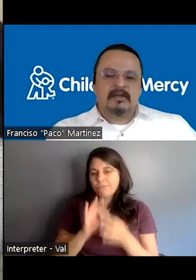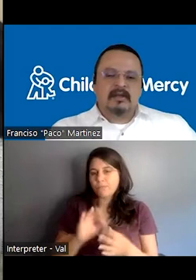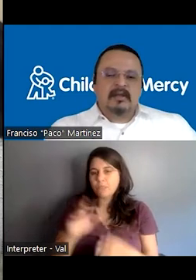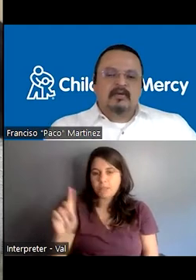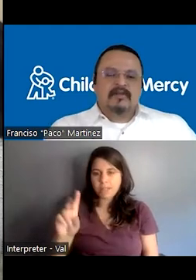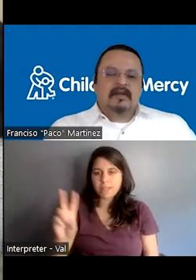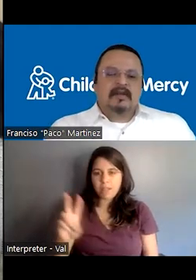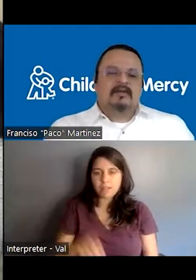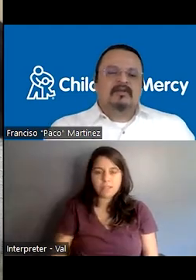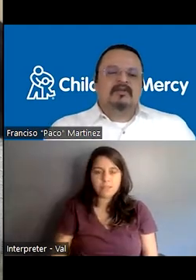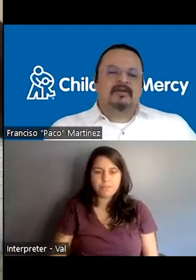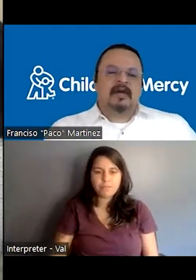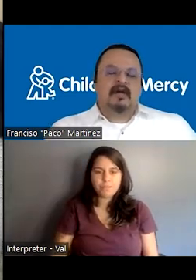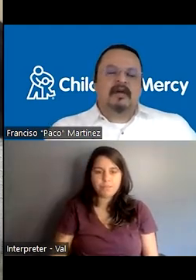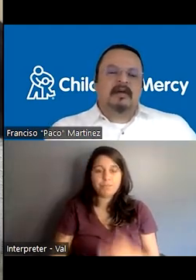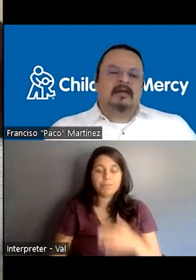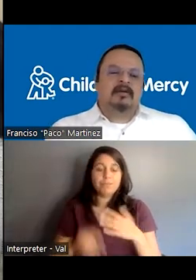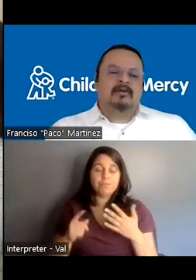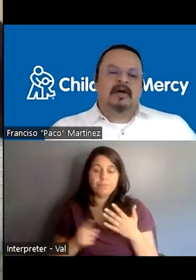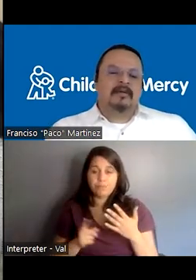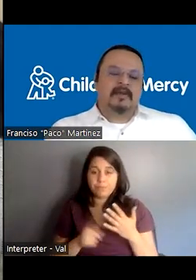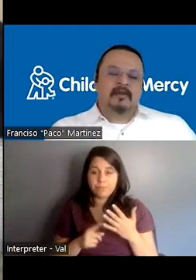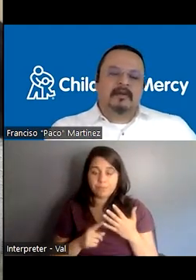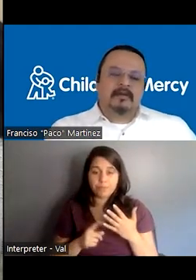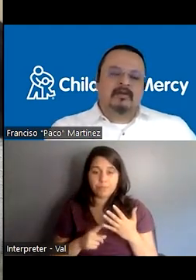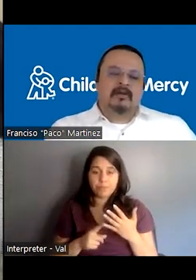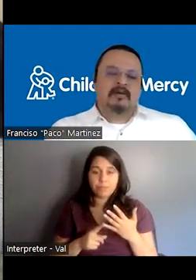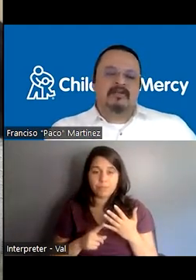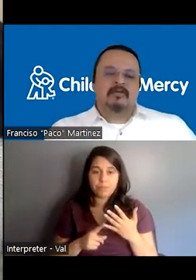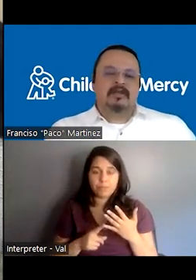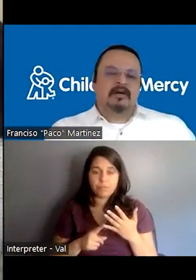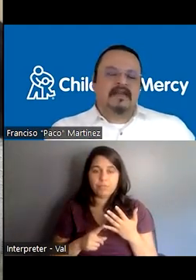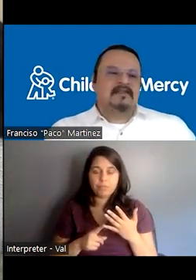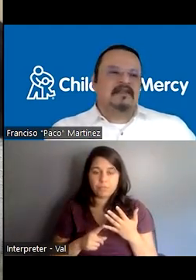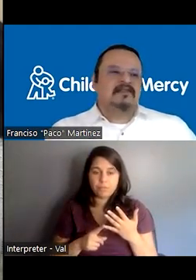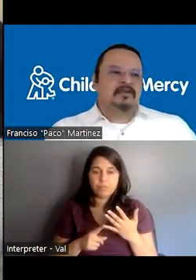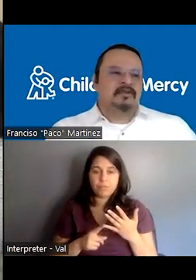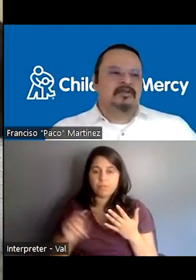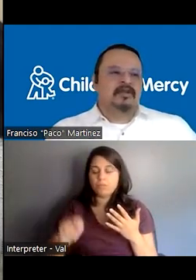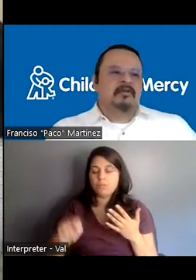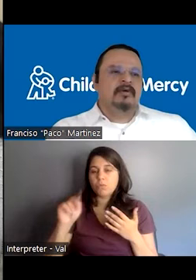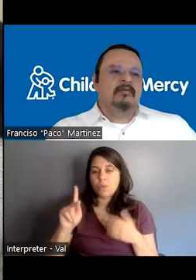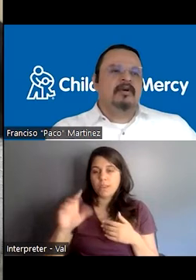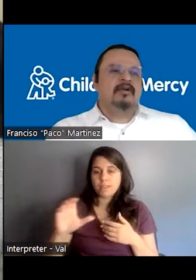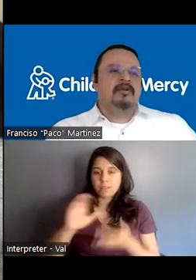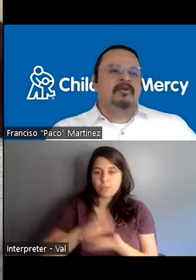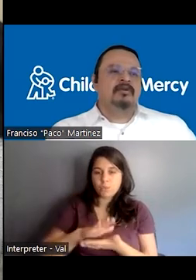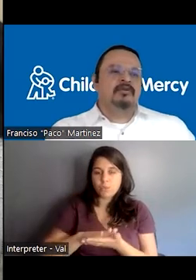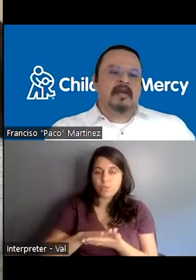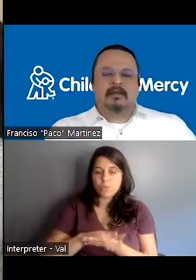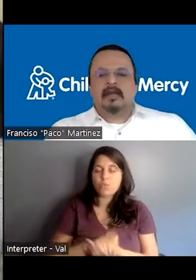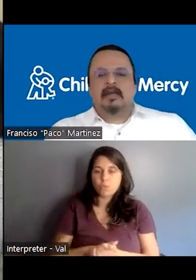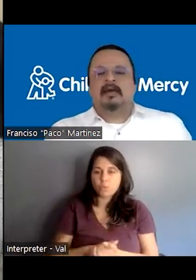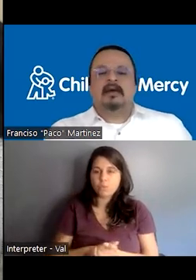We started also a new collaboration with North Kansas City schools, where we're going to